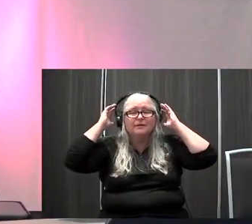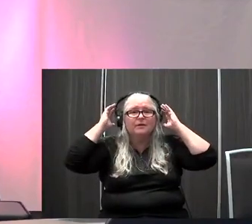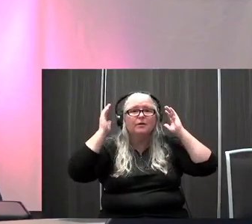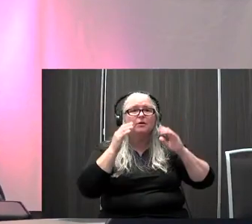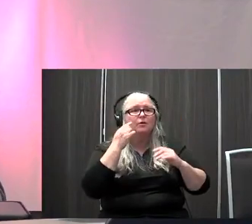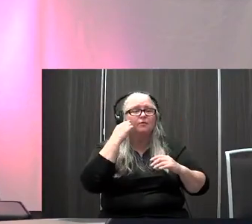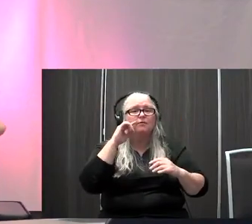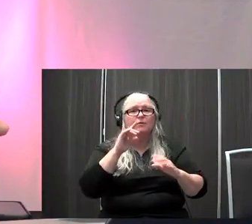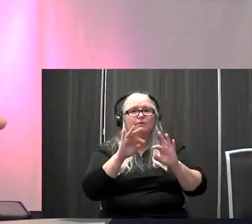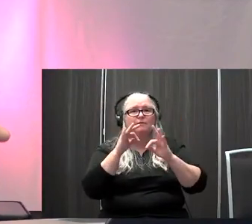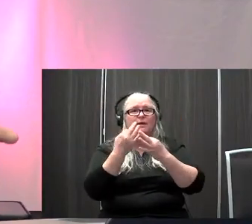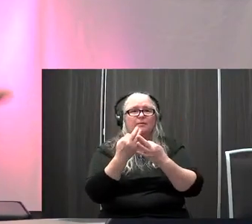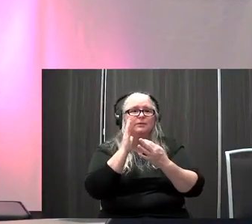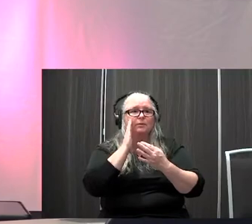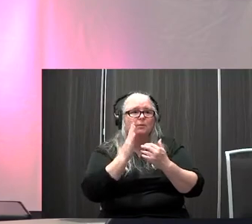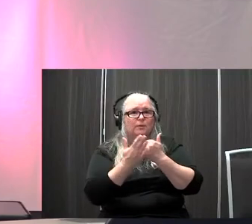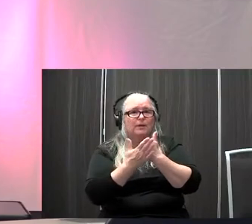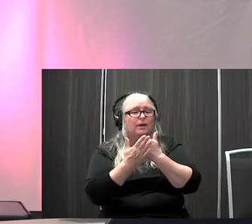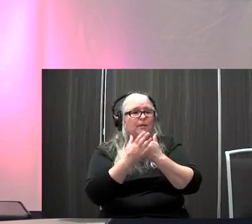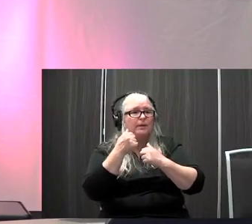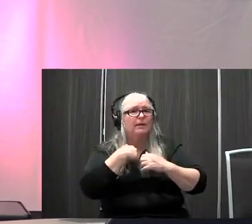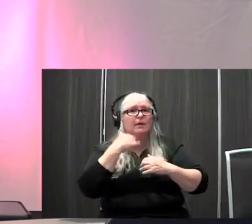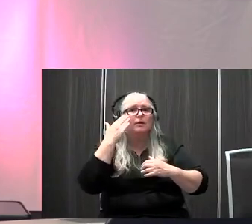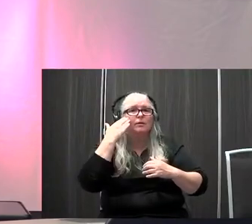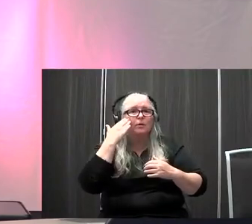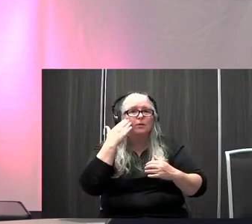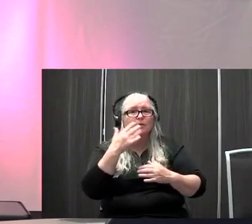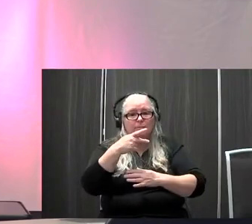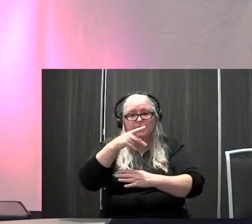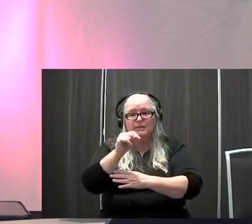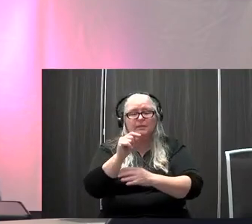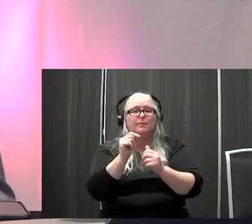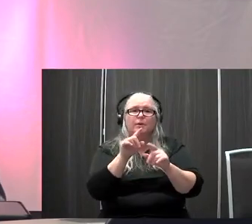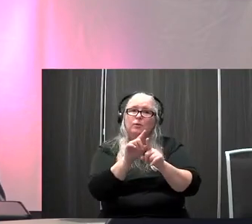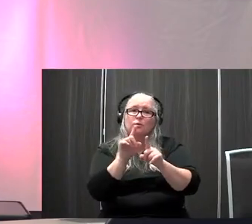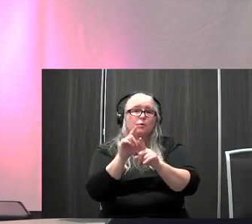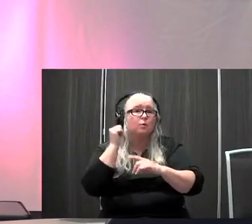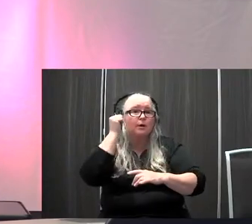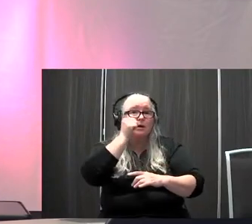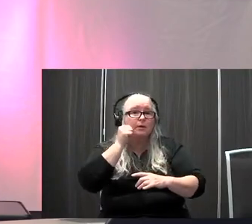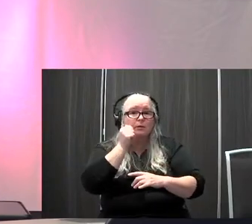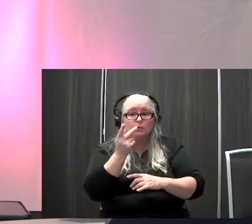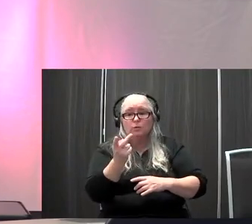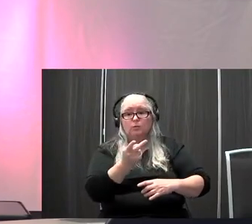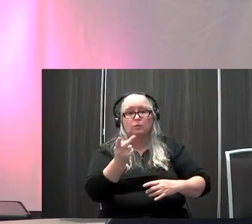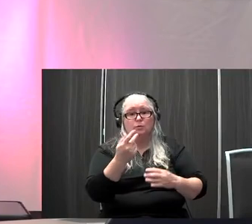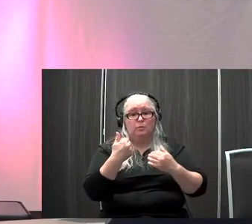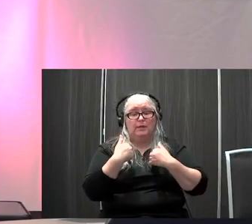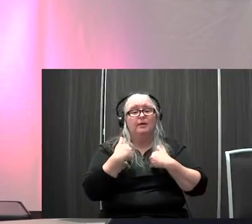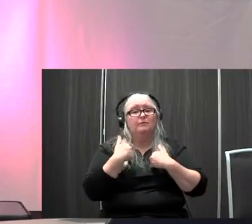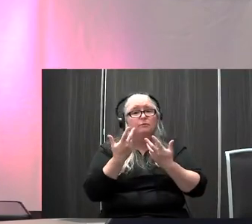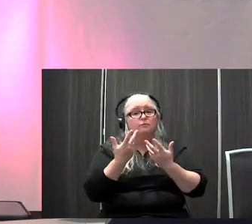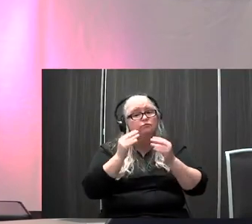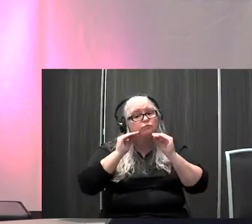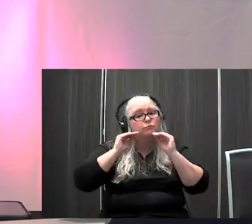is like, I know on the physical therapy side, but also, also on the audiology side, you guys go through additional training